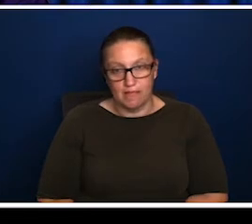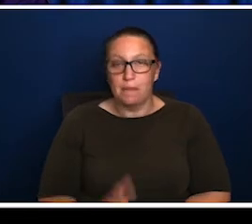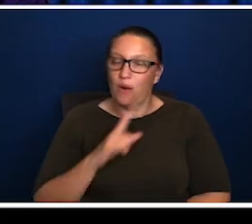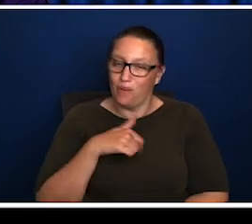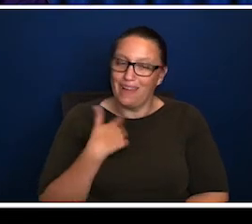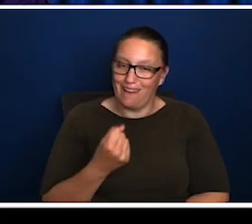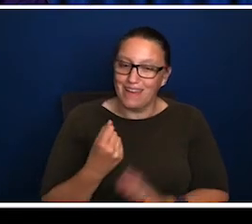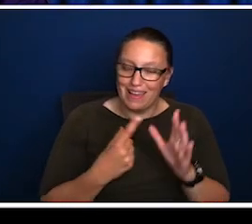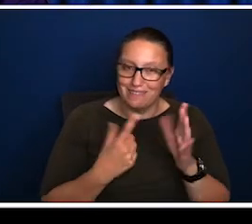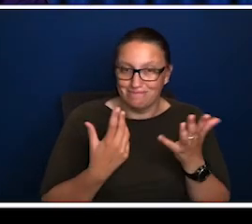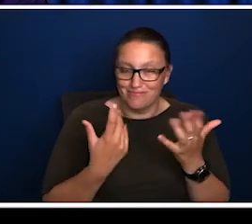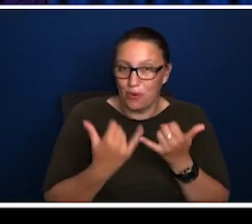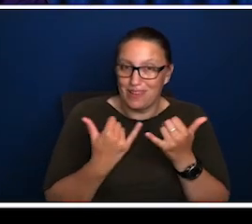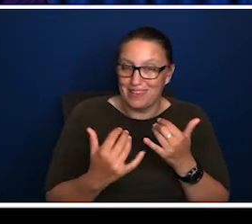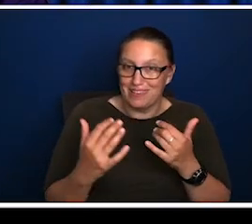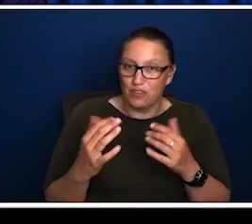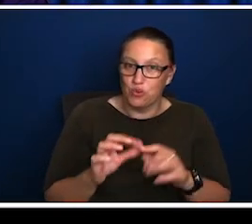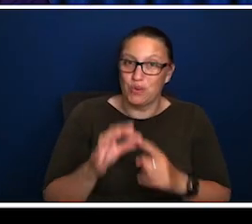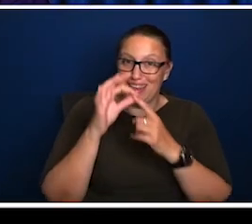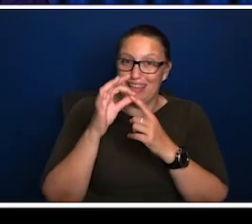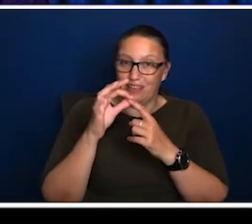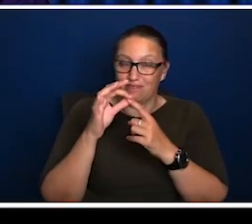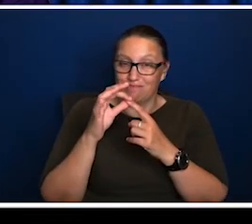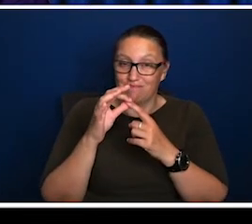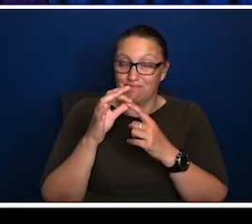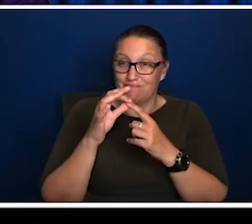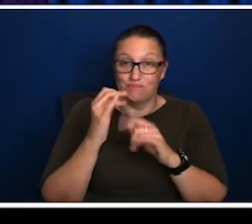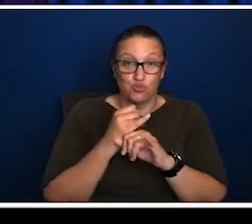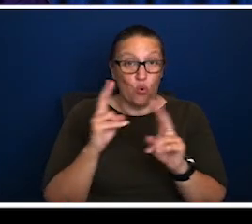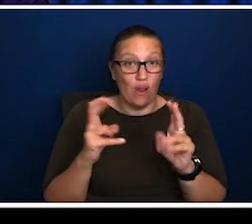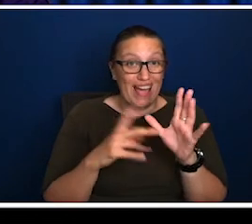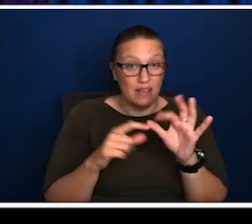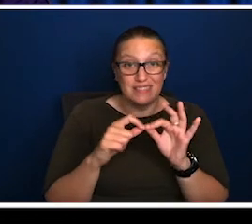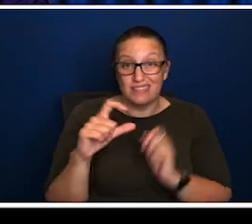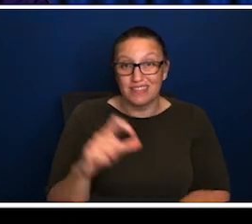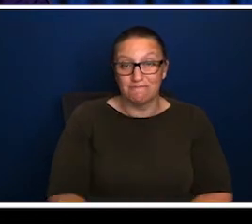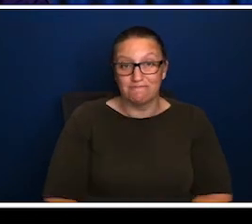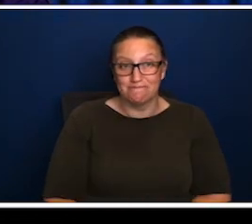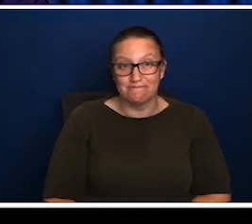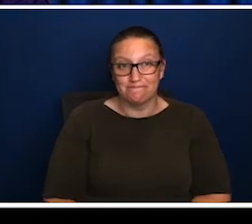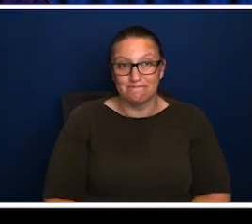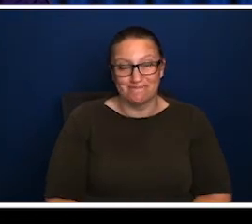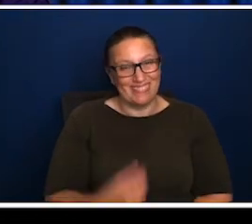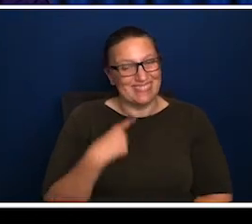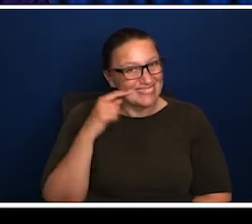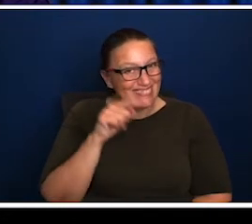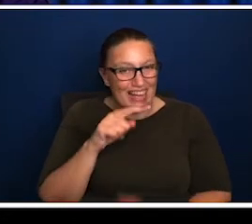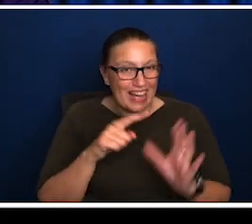don't think it's possible to tell commercial media how to prioritise stories. But we do have this institution, it's almost